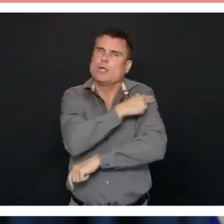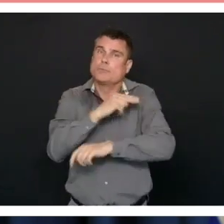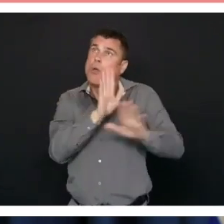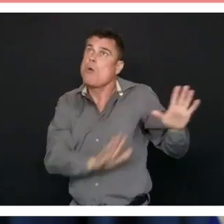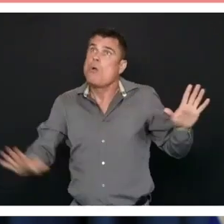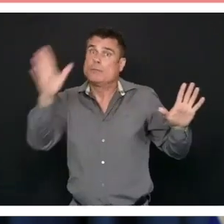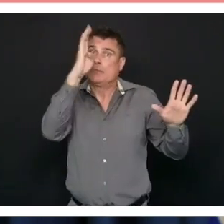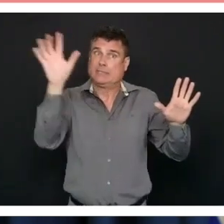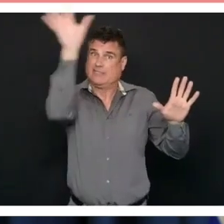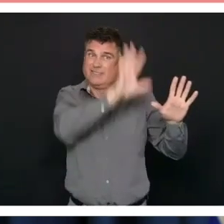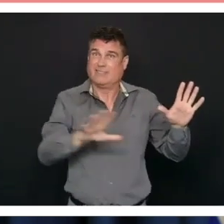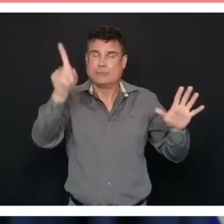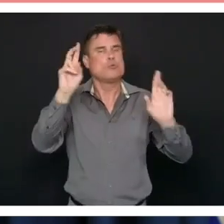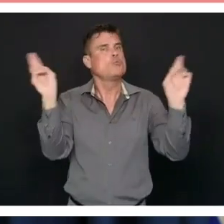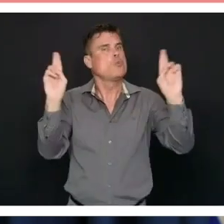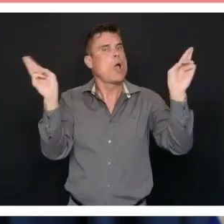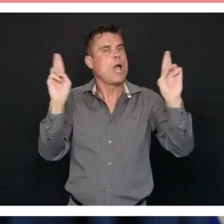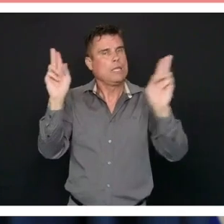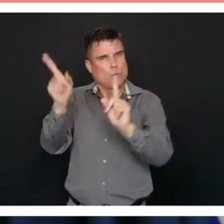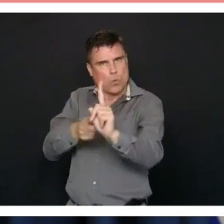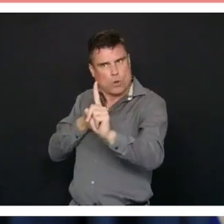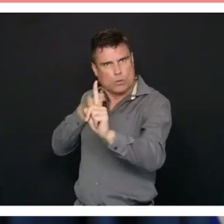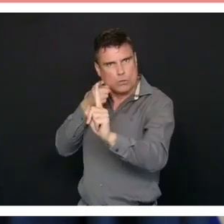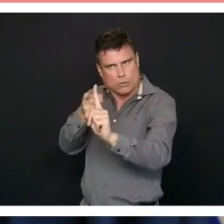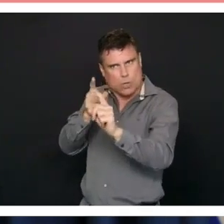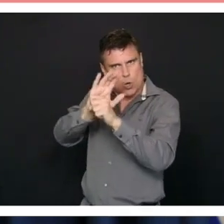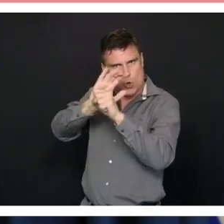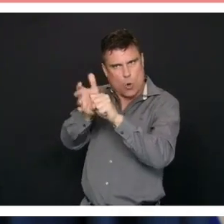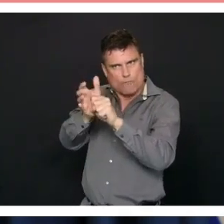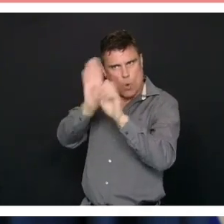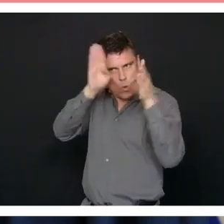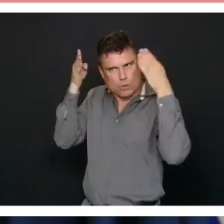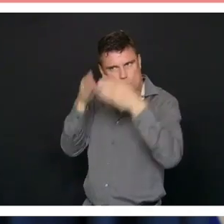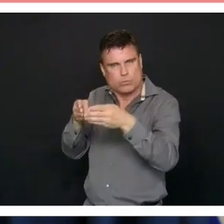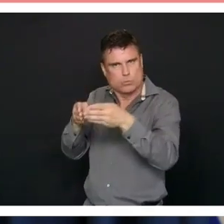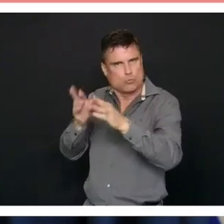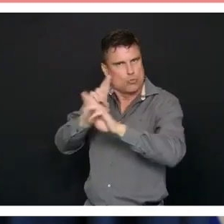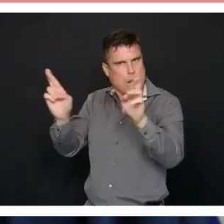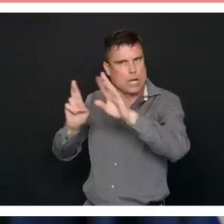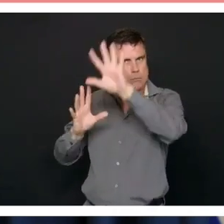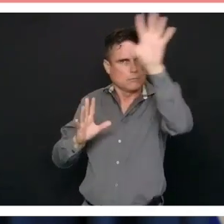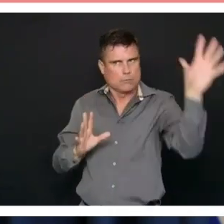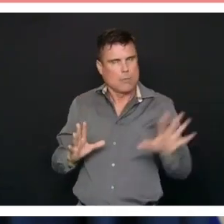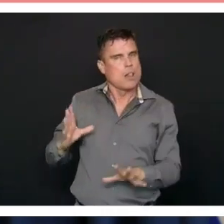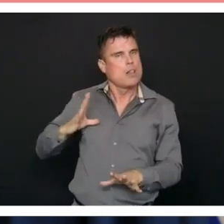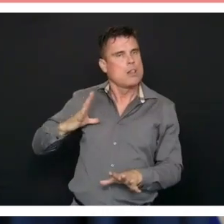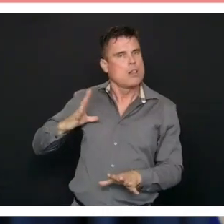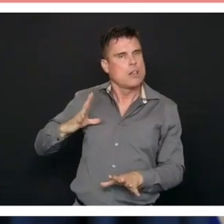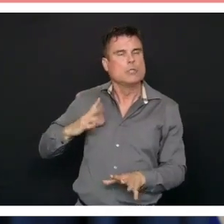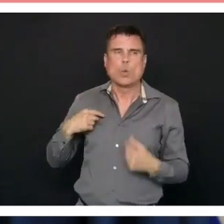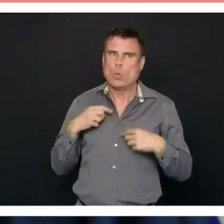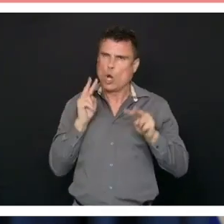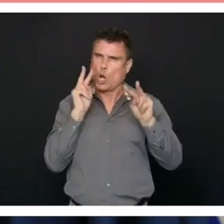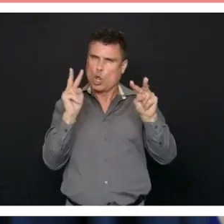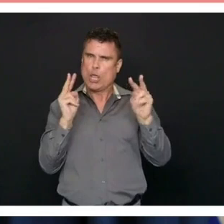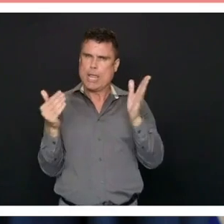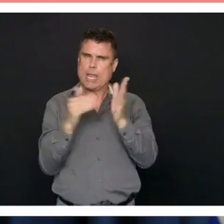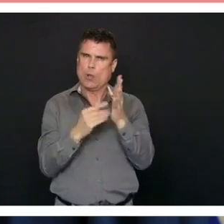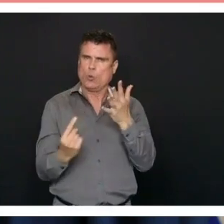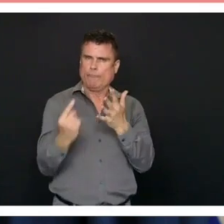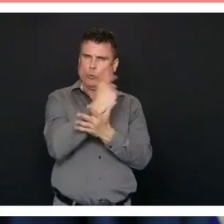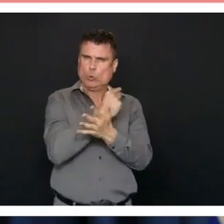come the fall because we do know more about this virus and we will be ensuring that we have our surveillance and our public health detection